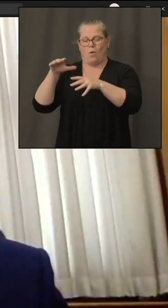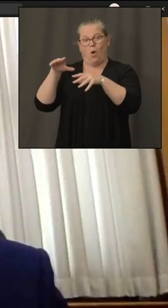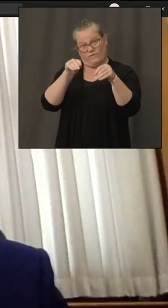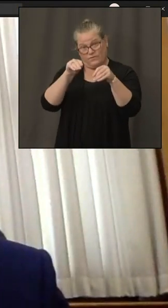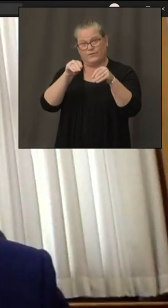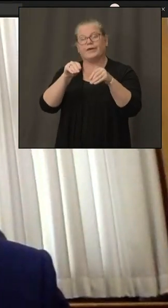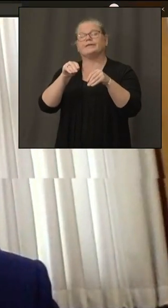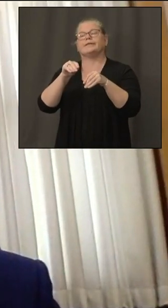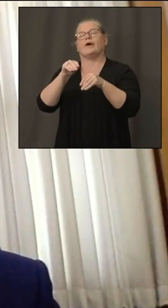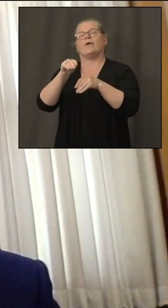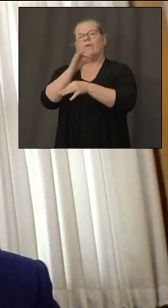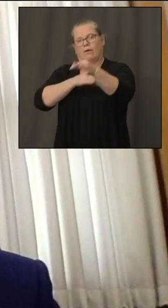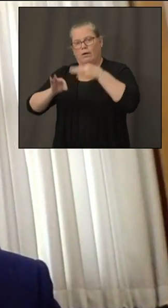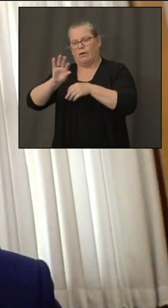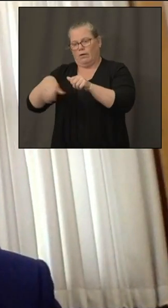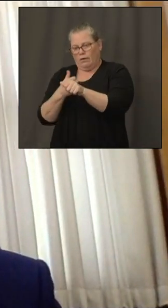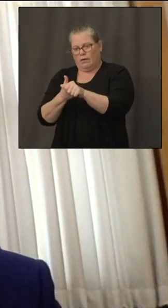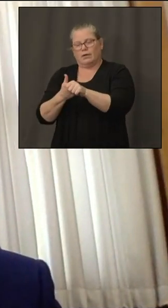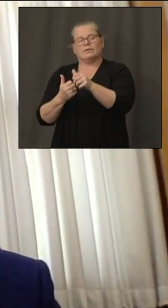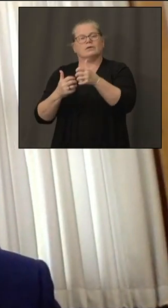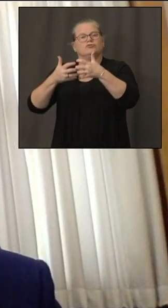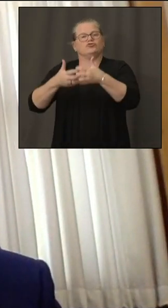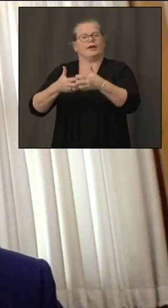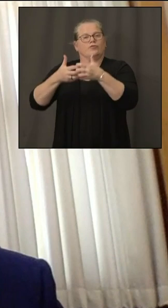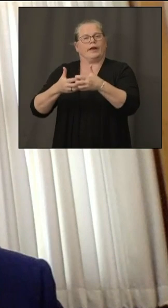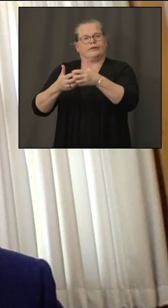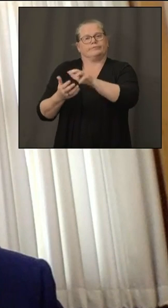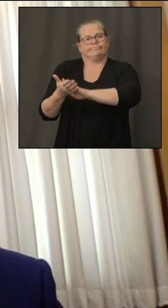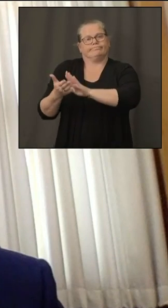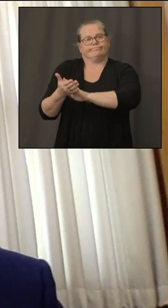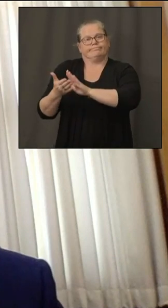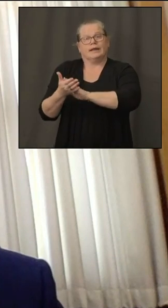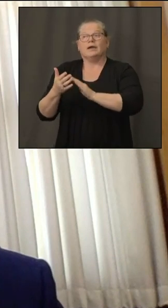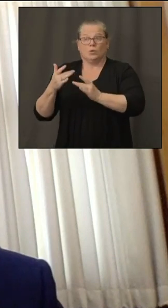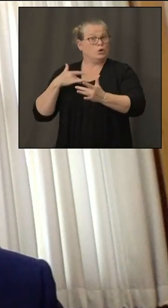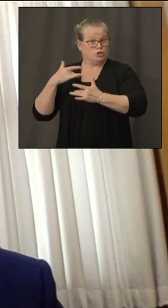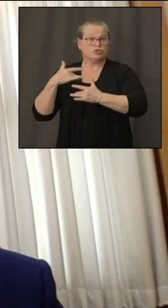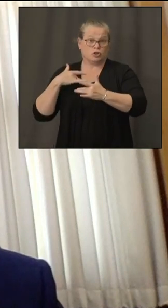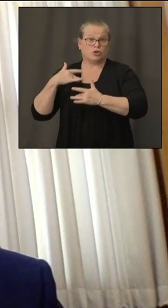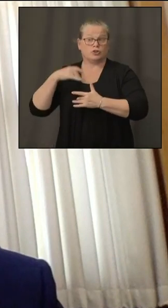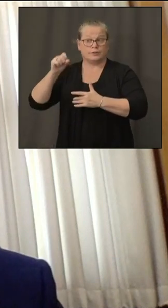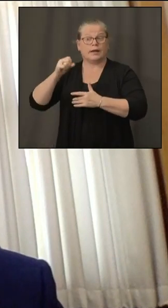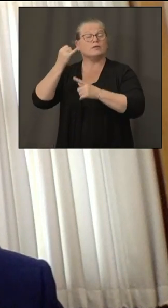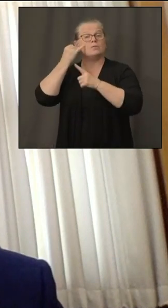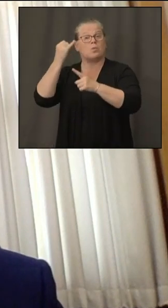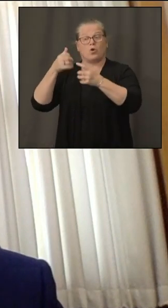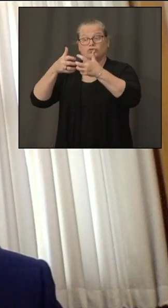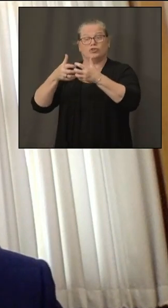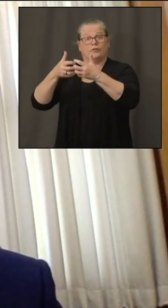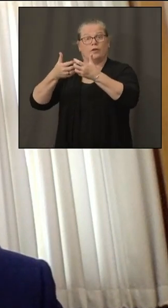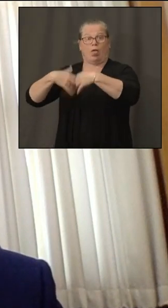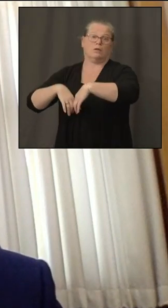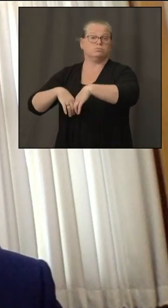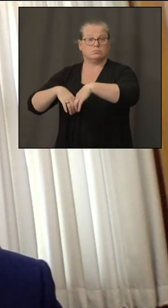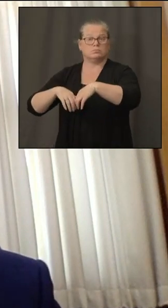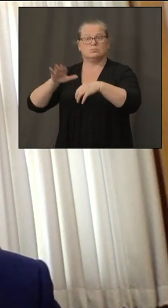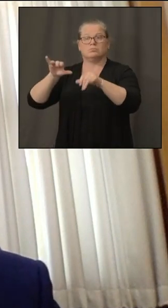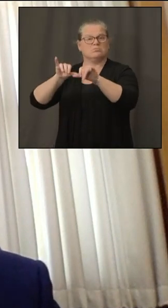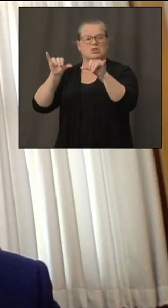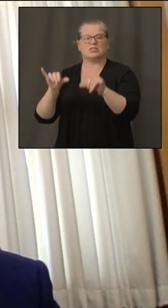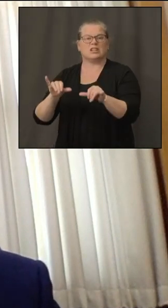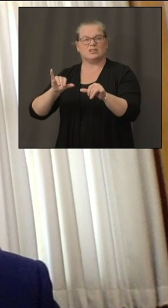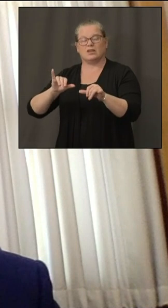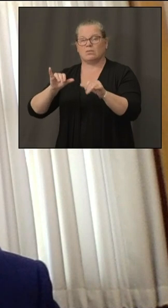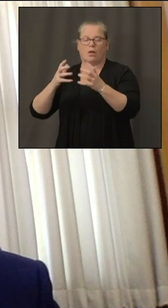headquarters is on uh backup so we are concerned about that if that generator were to fail um that would take down their systems and could